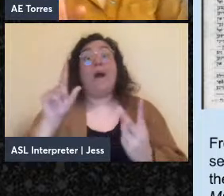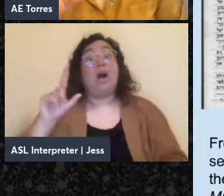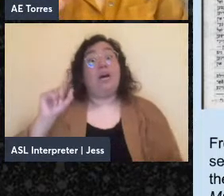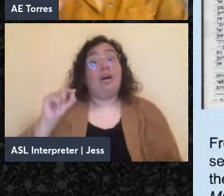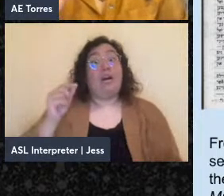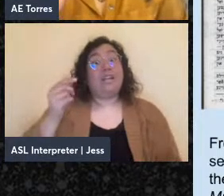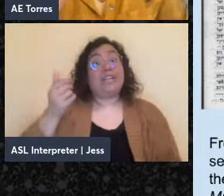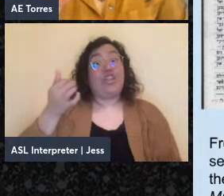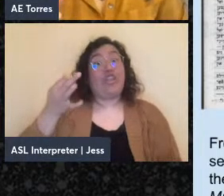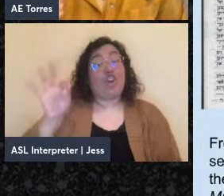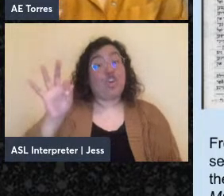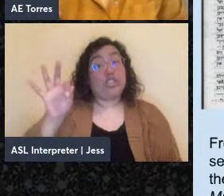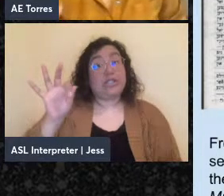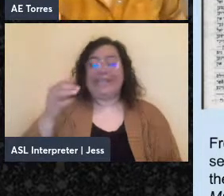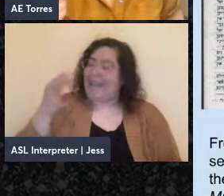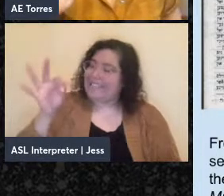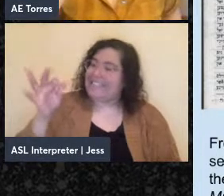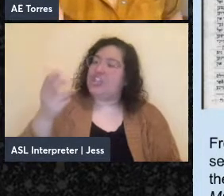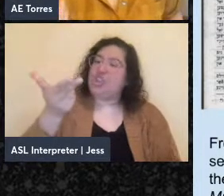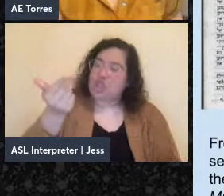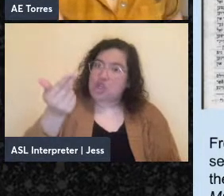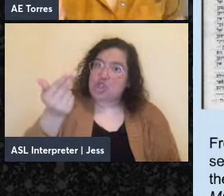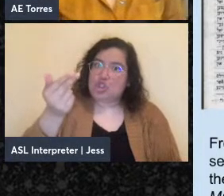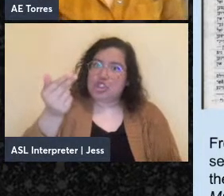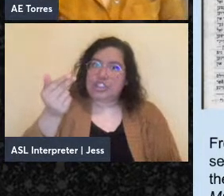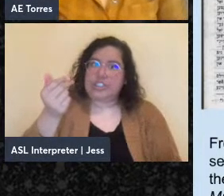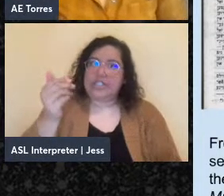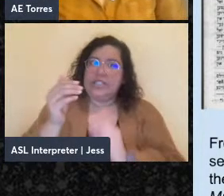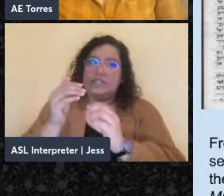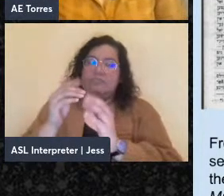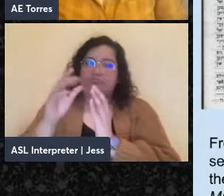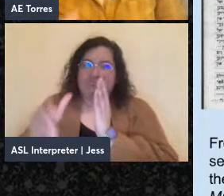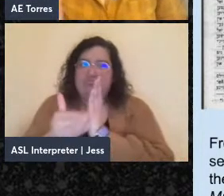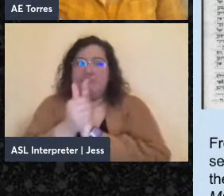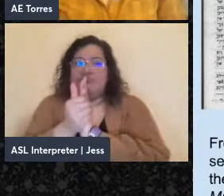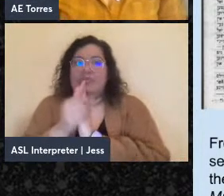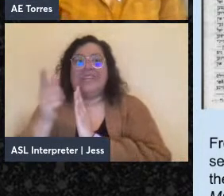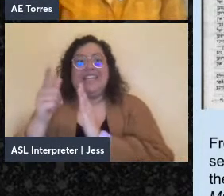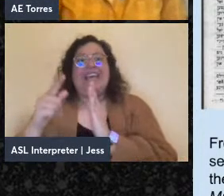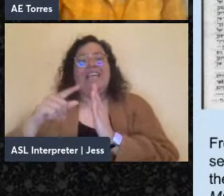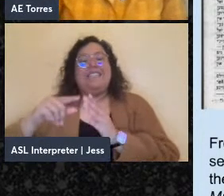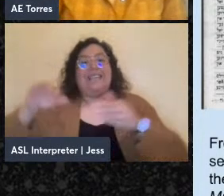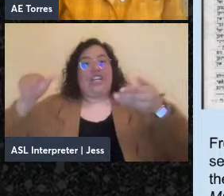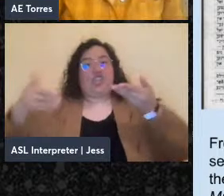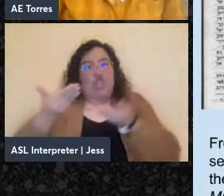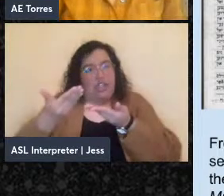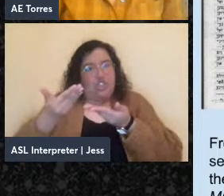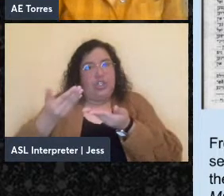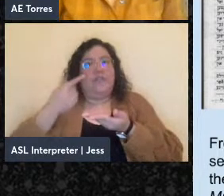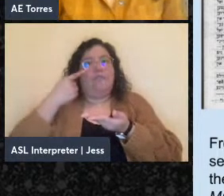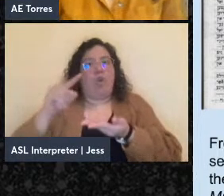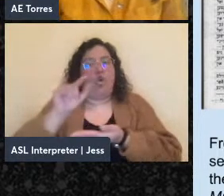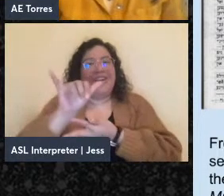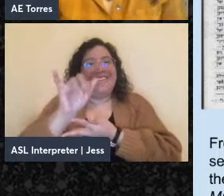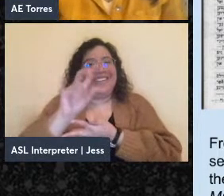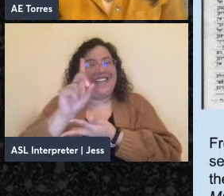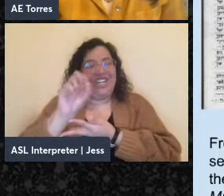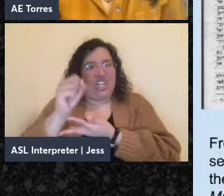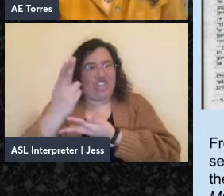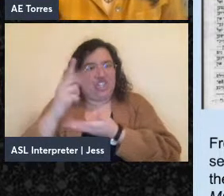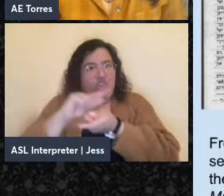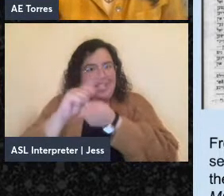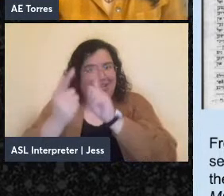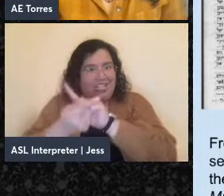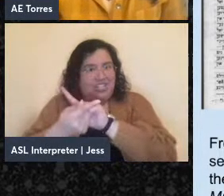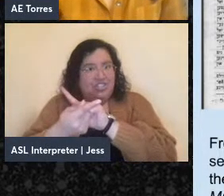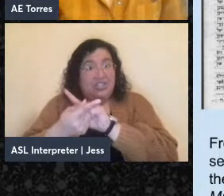Kropotkin has this interesting seven page introduction written for this Yiddish edition, which I have on the